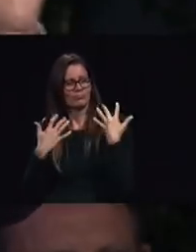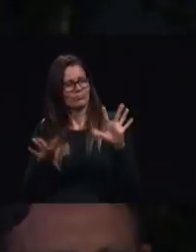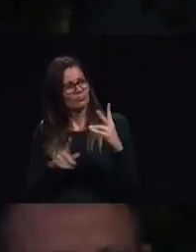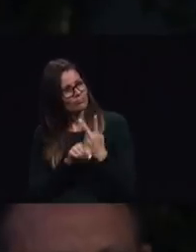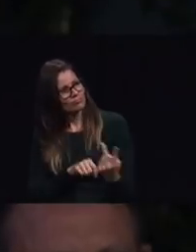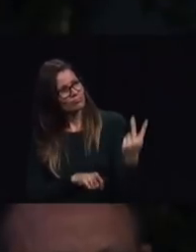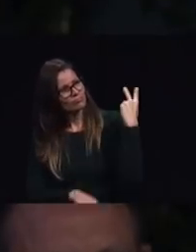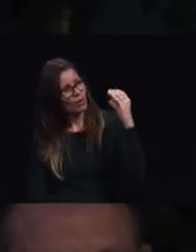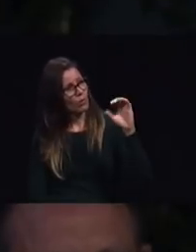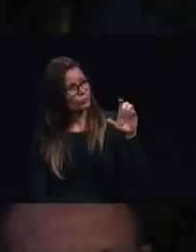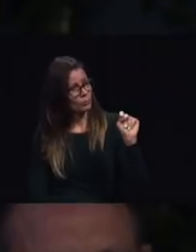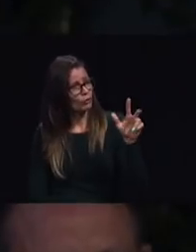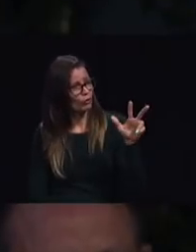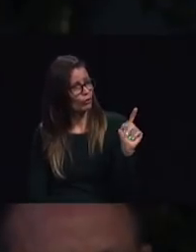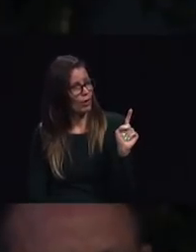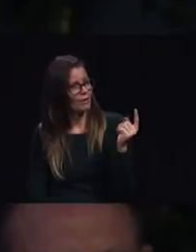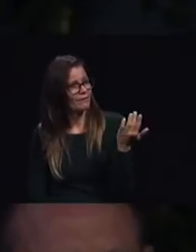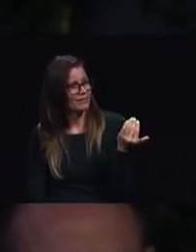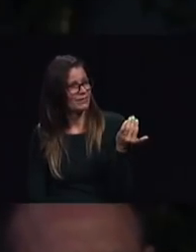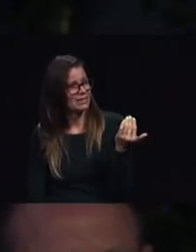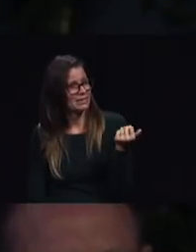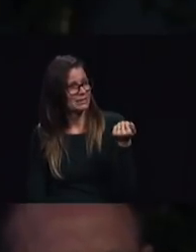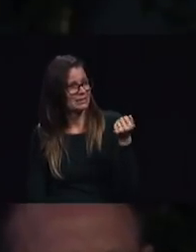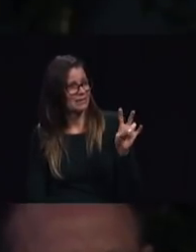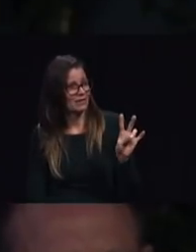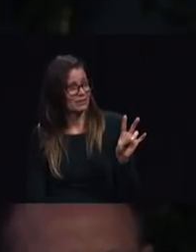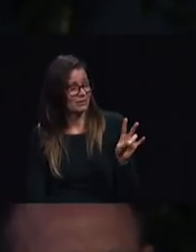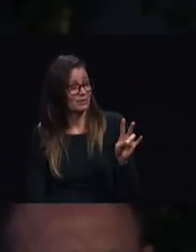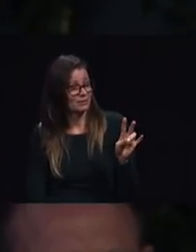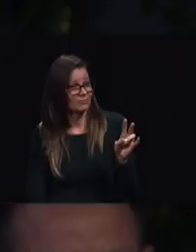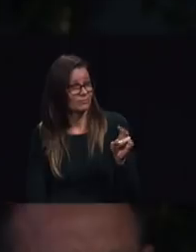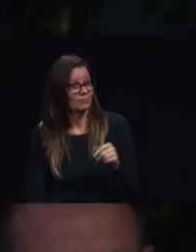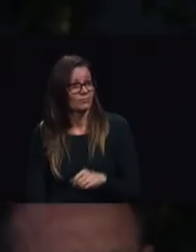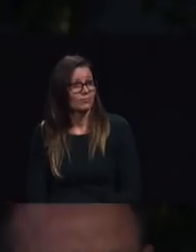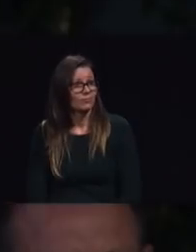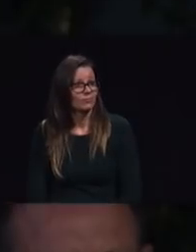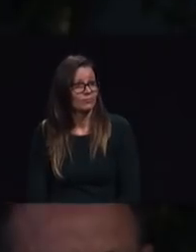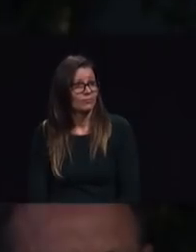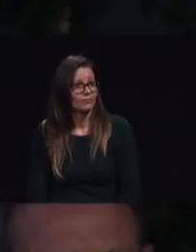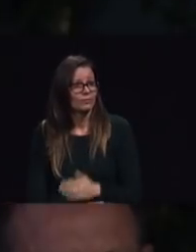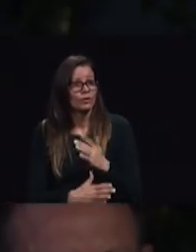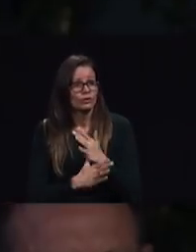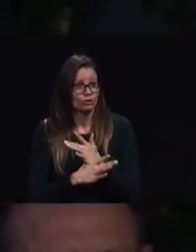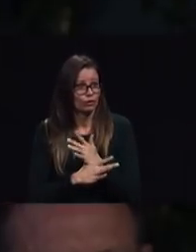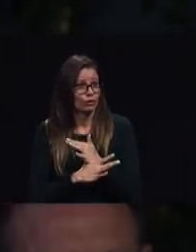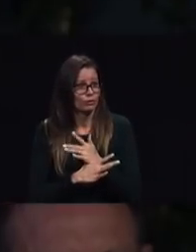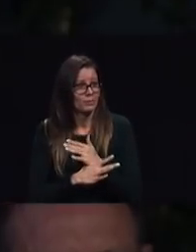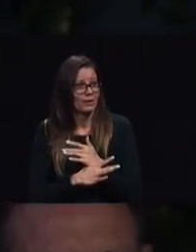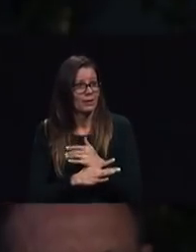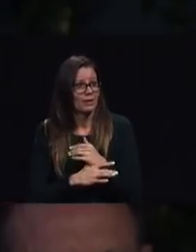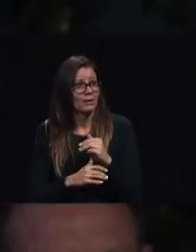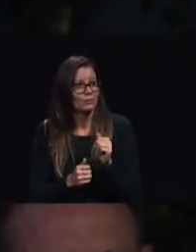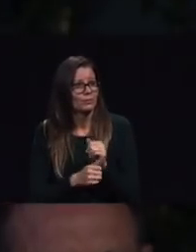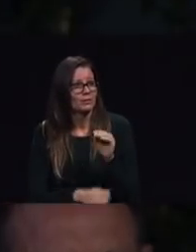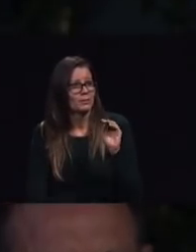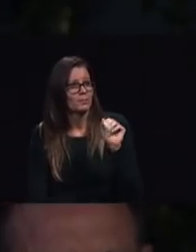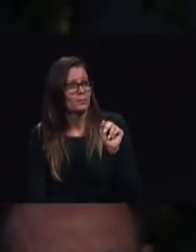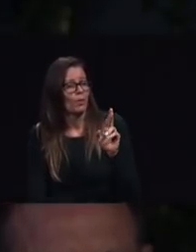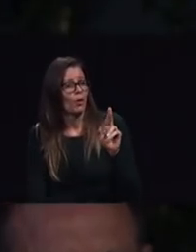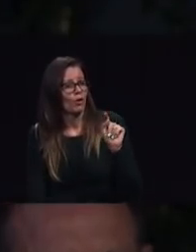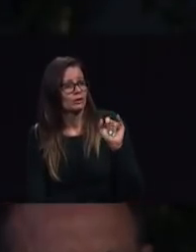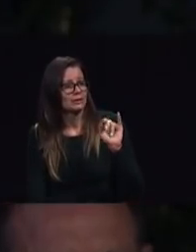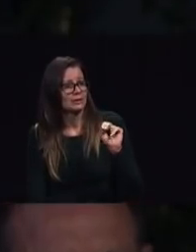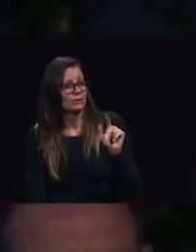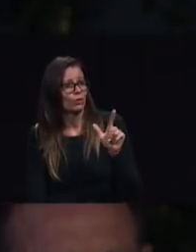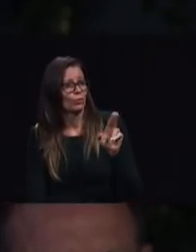1517 in Wittenberg Germany with Martin Luther nailing those 95 theses to the